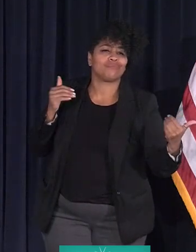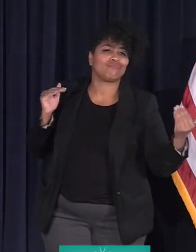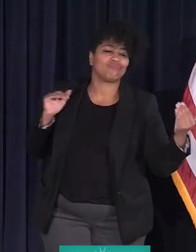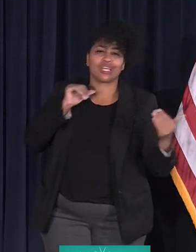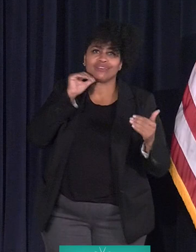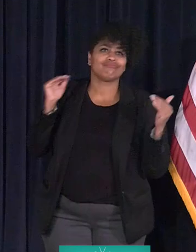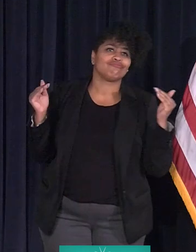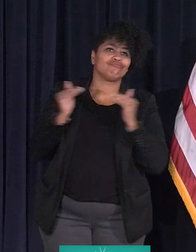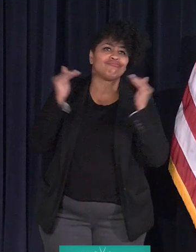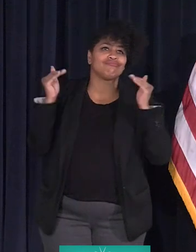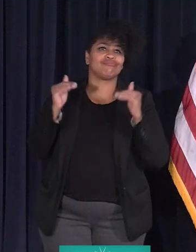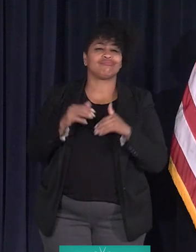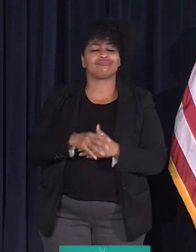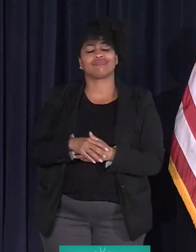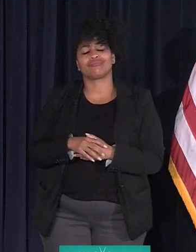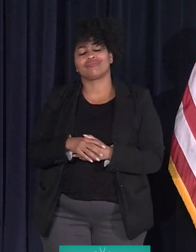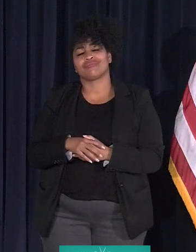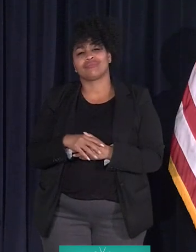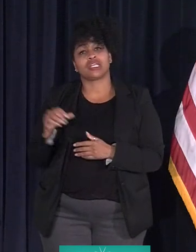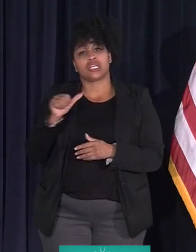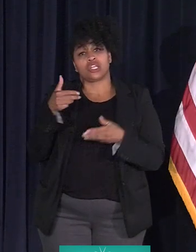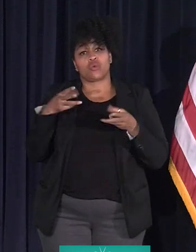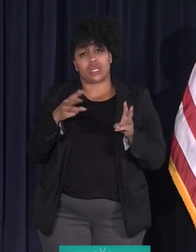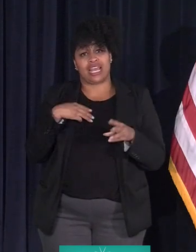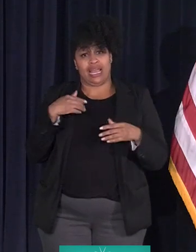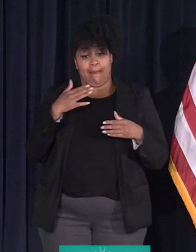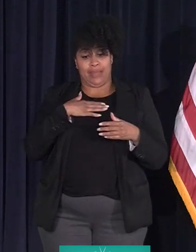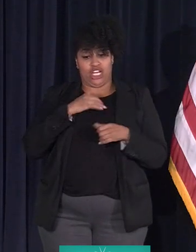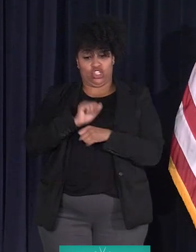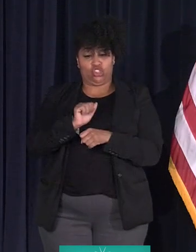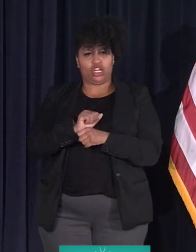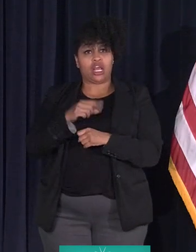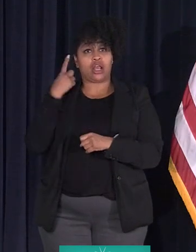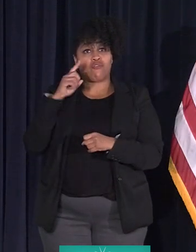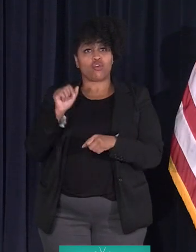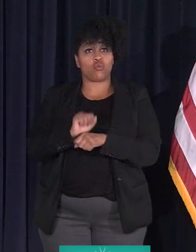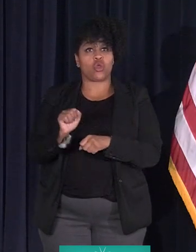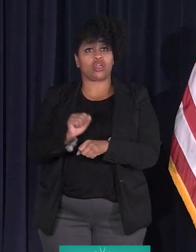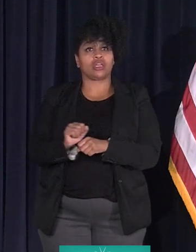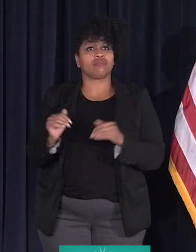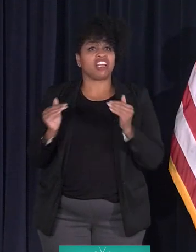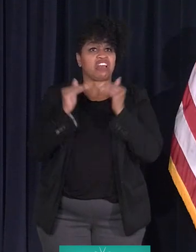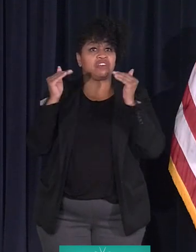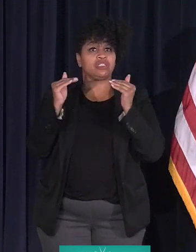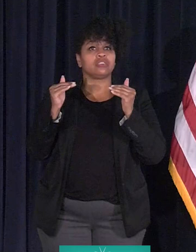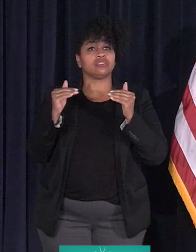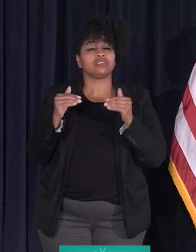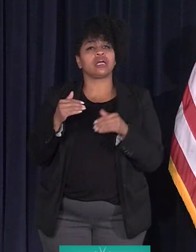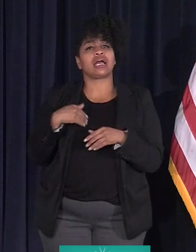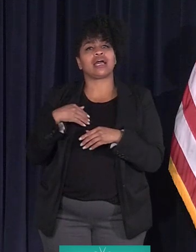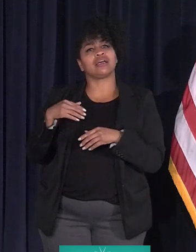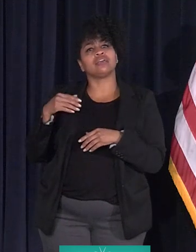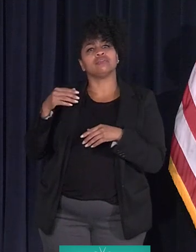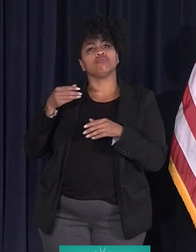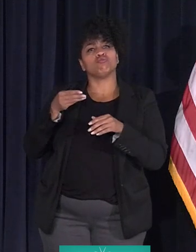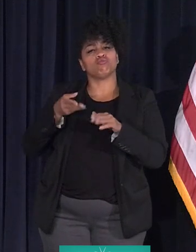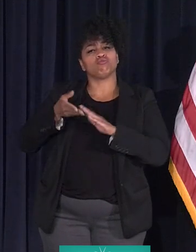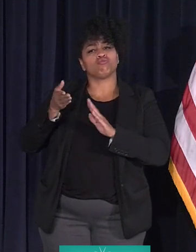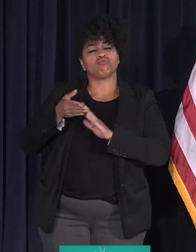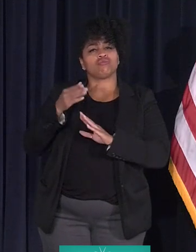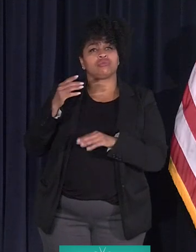The other way I get to work toward equity and justice in the city of Detroit is by chairing Mayor Duggan's Equity Council.